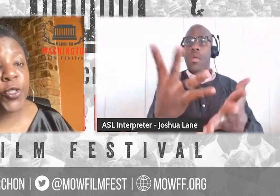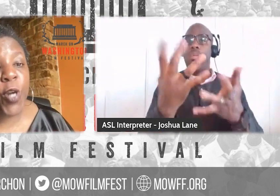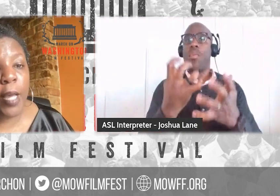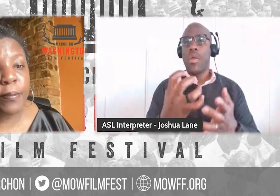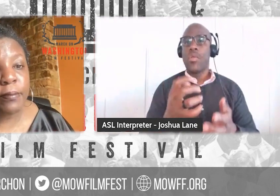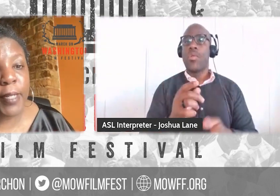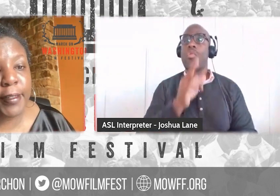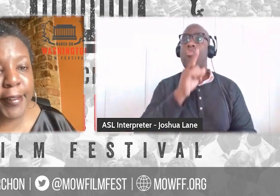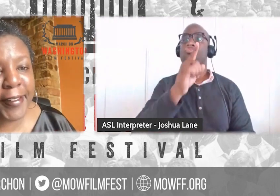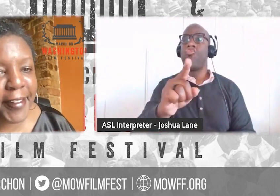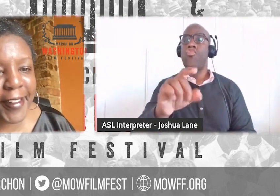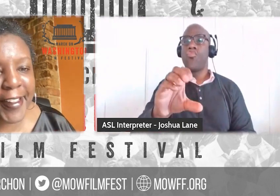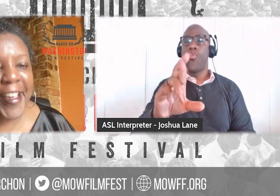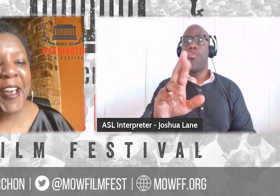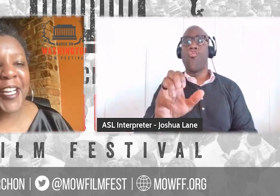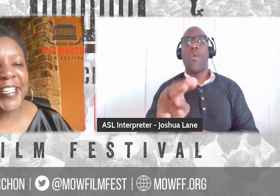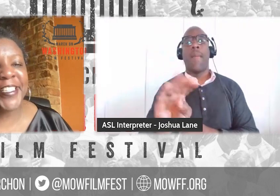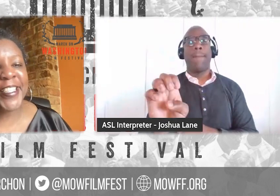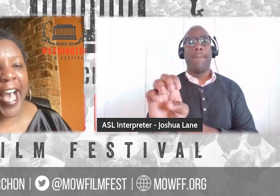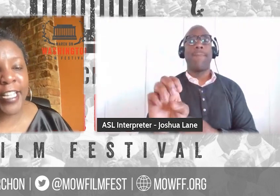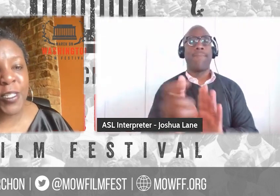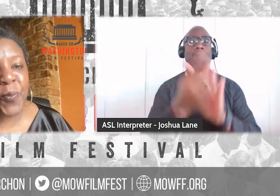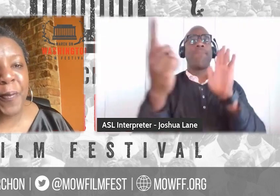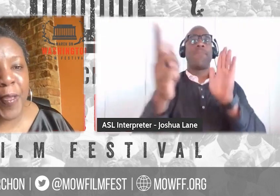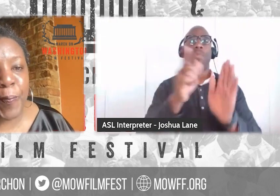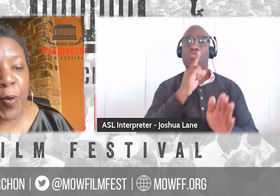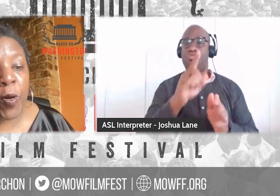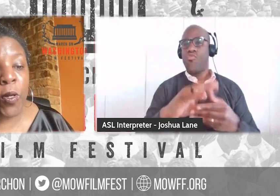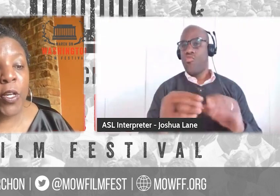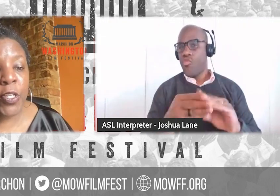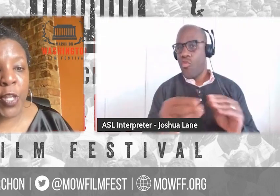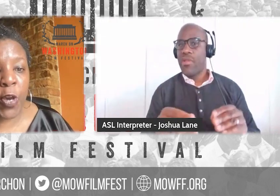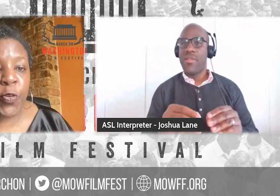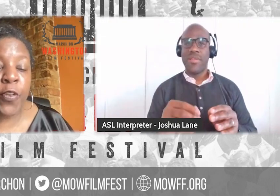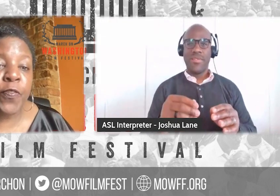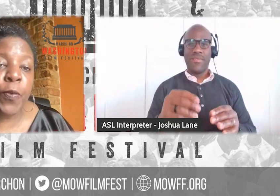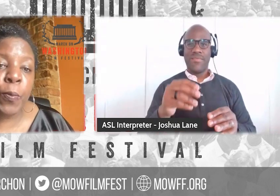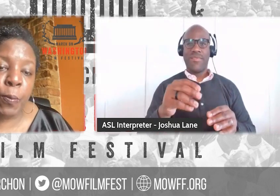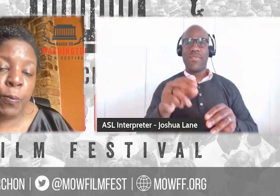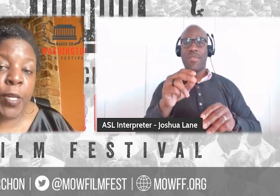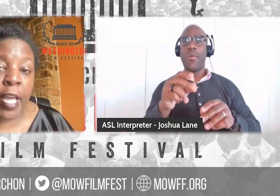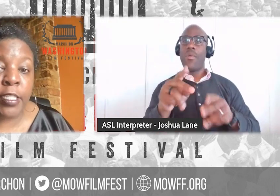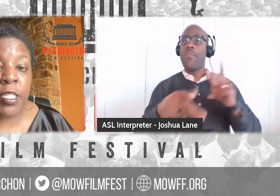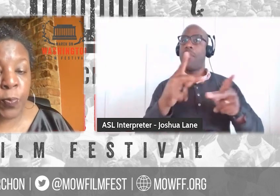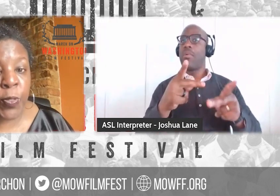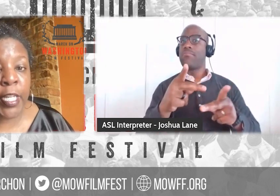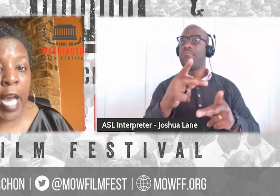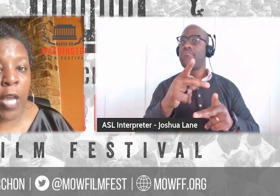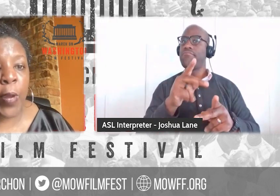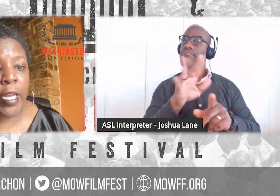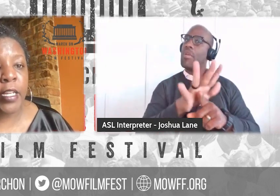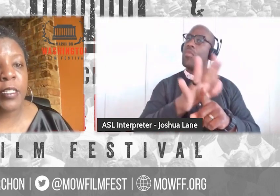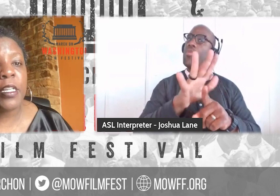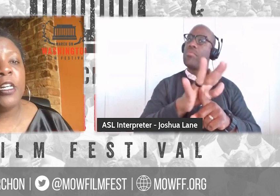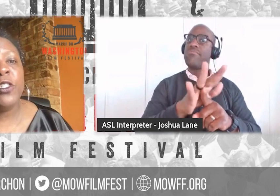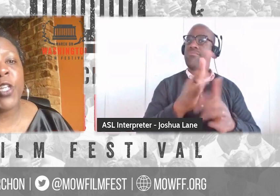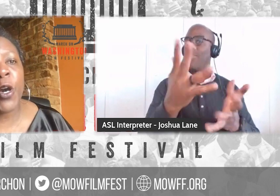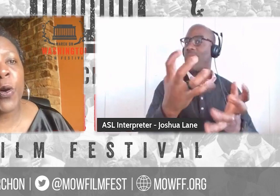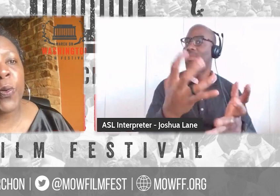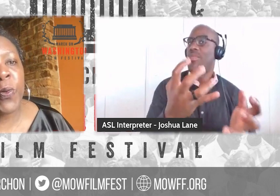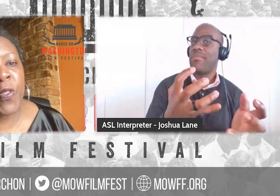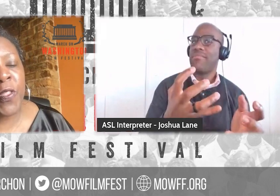wants true crime. Because that's what people, you know, sort of gets really high ratings.